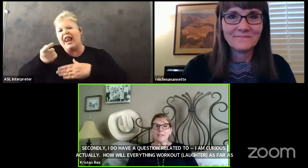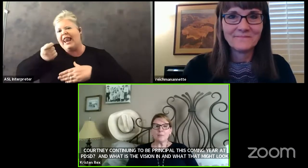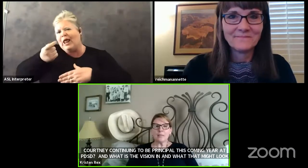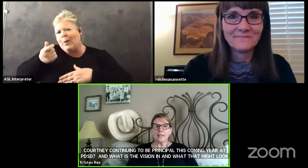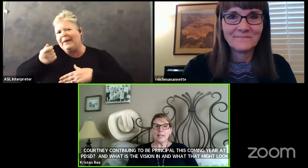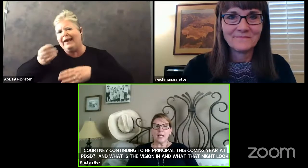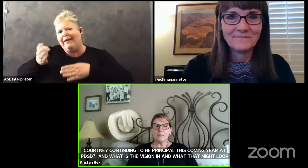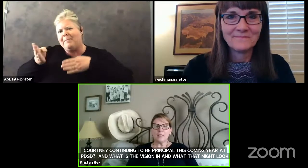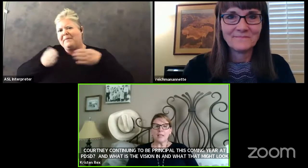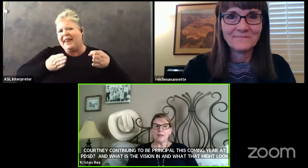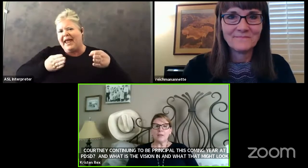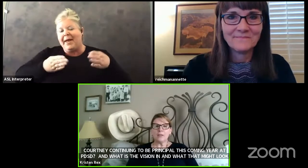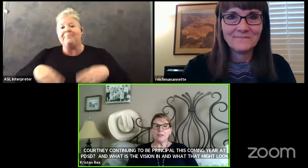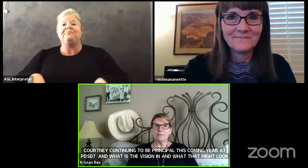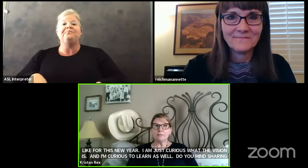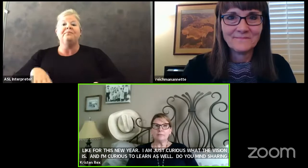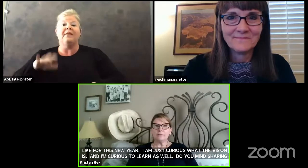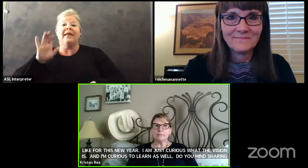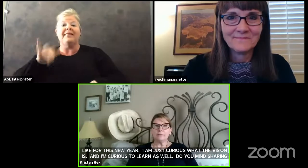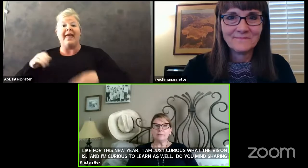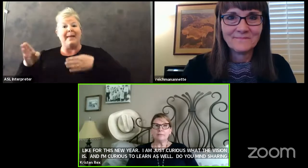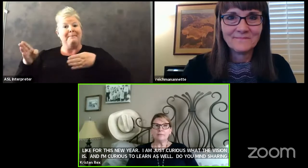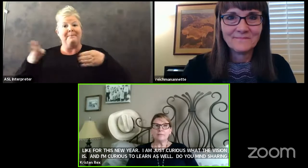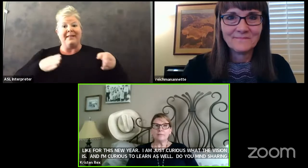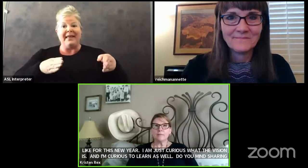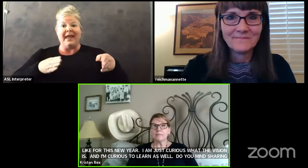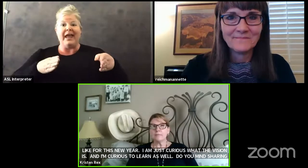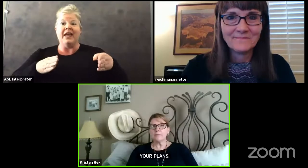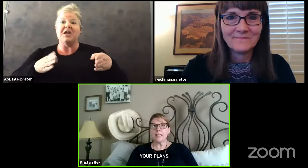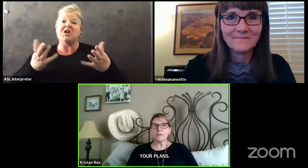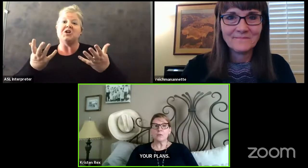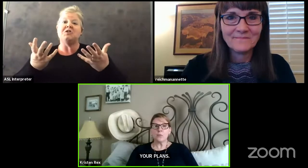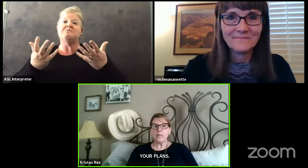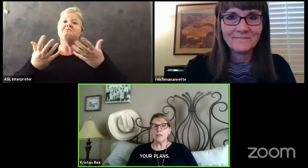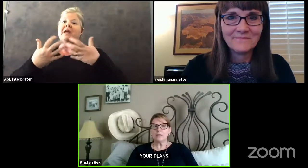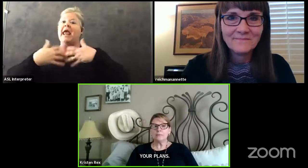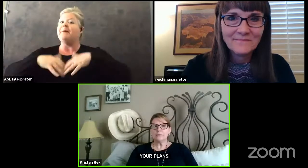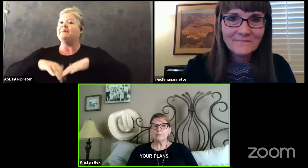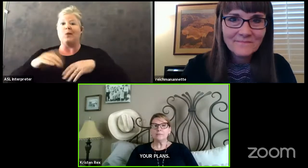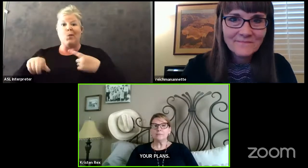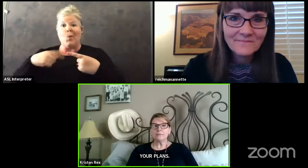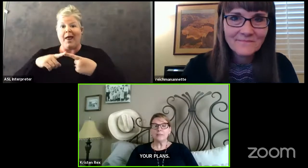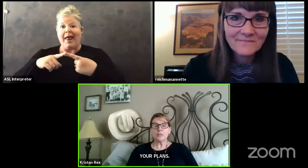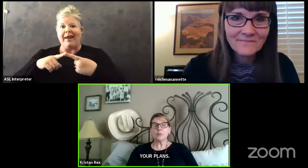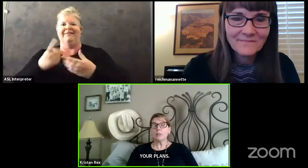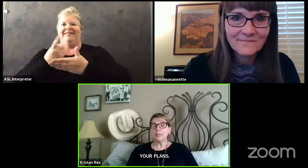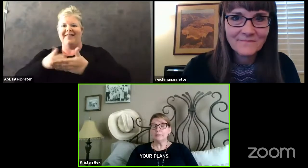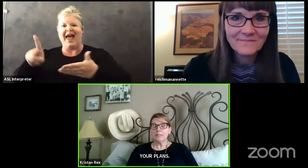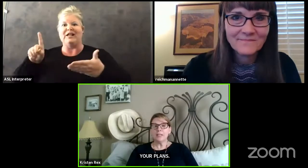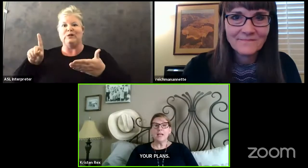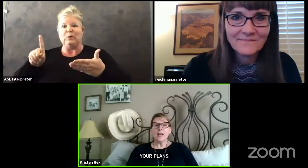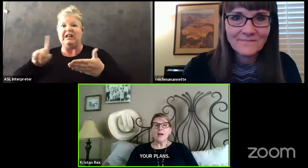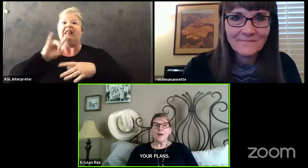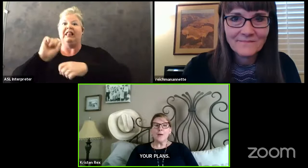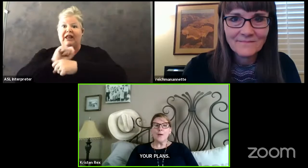This plan came together last week, literally.